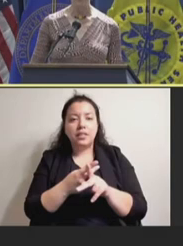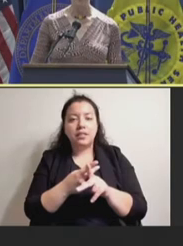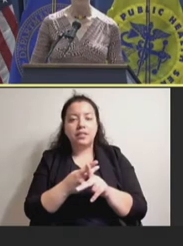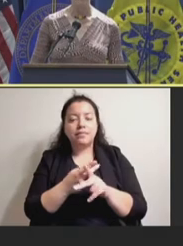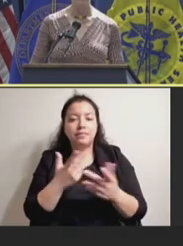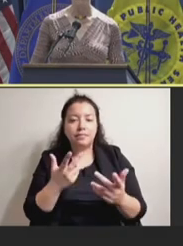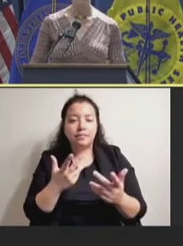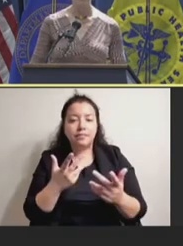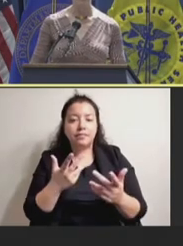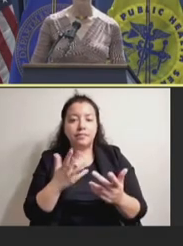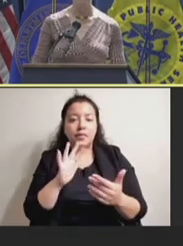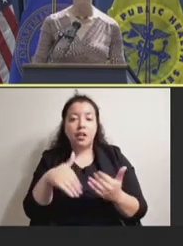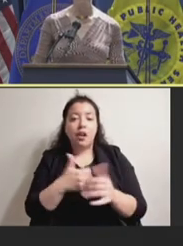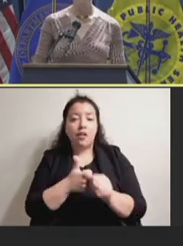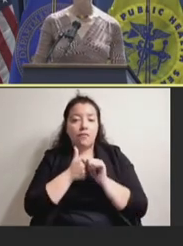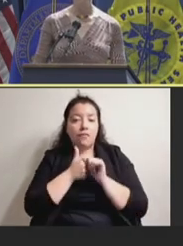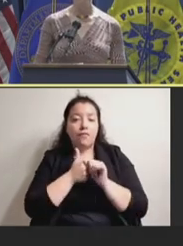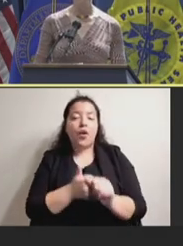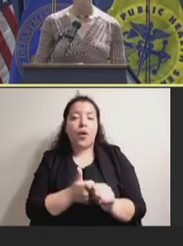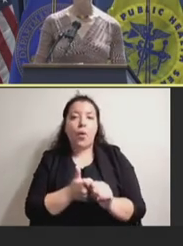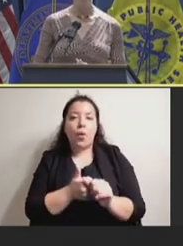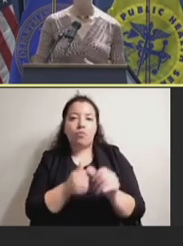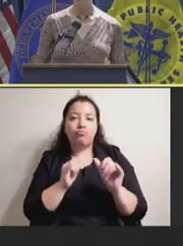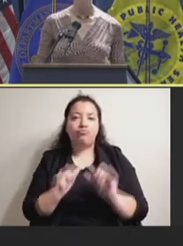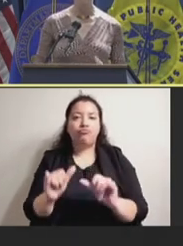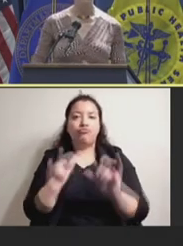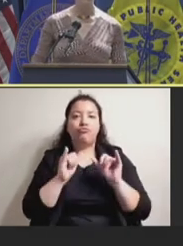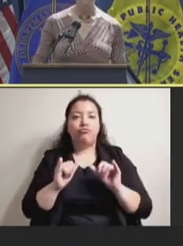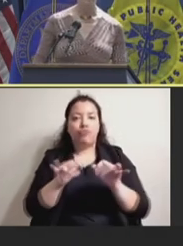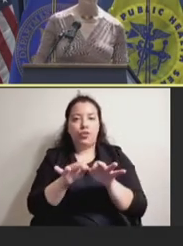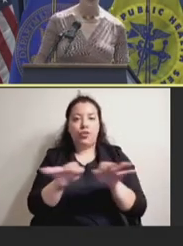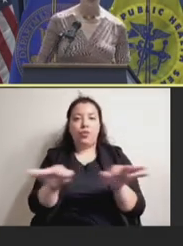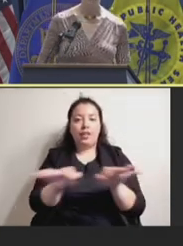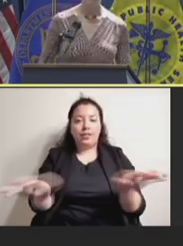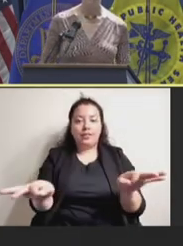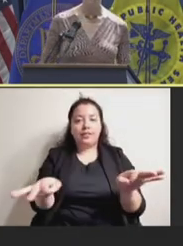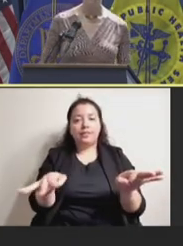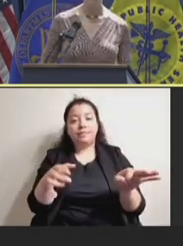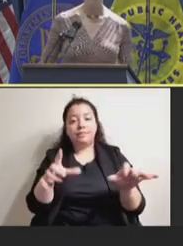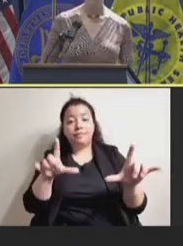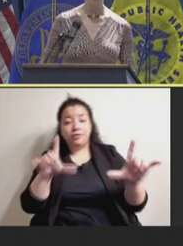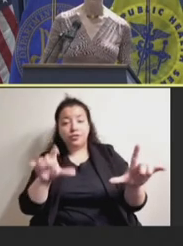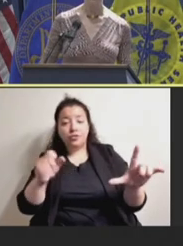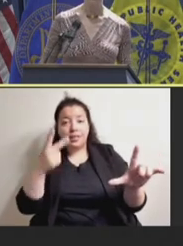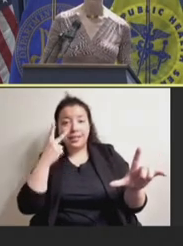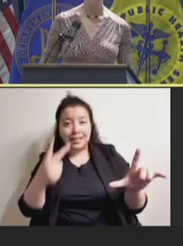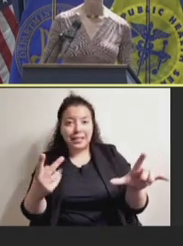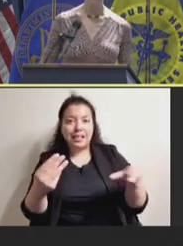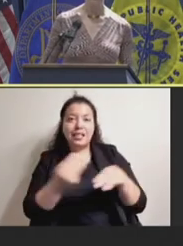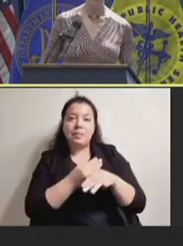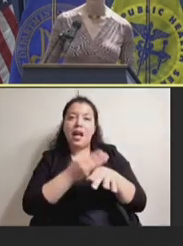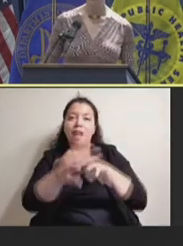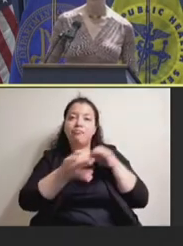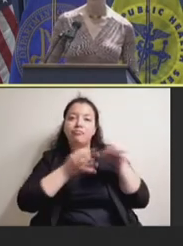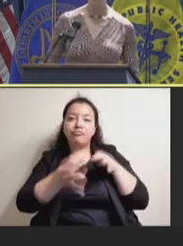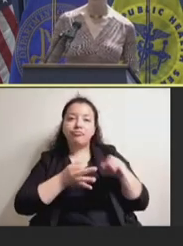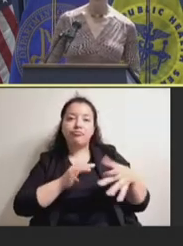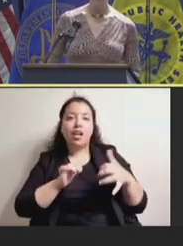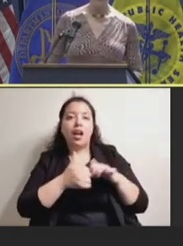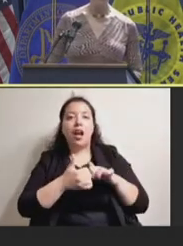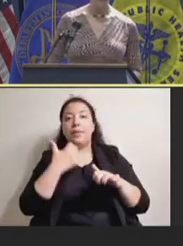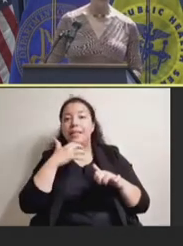equation. So, you have a mathematical explanation for how reaction rates occur in temperature